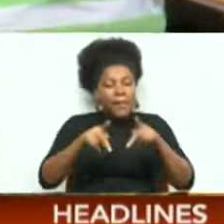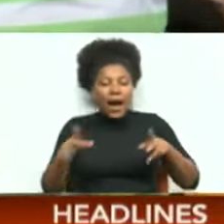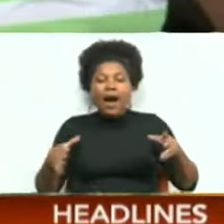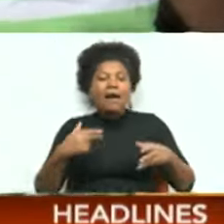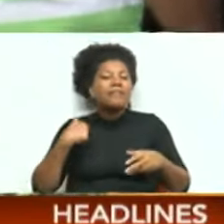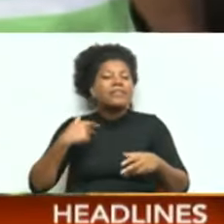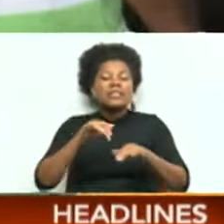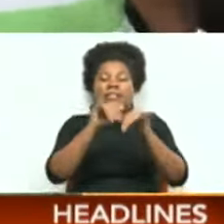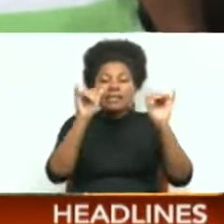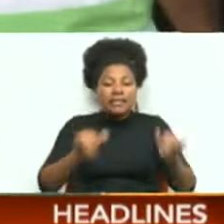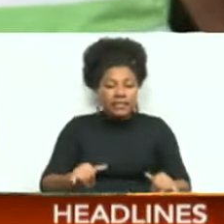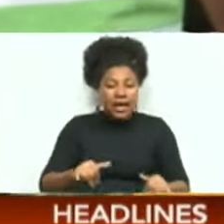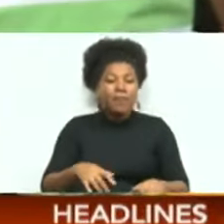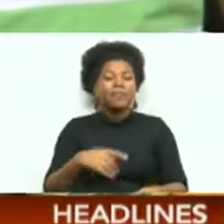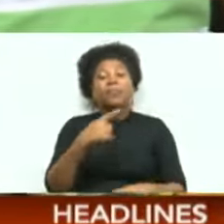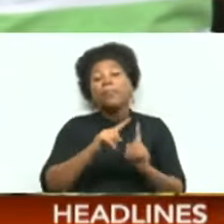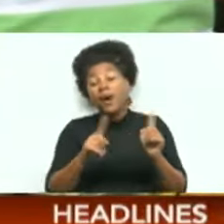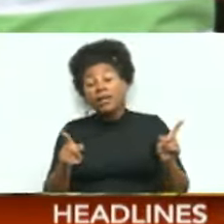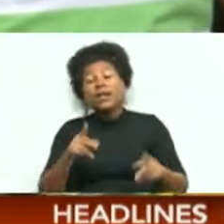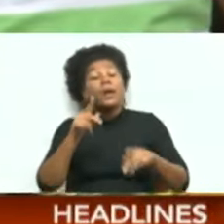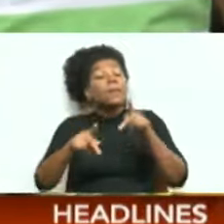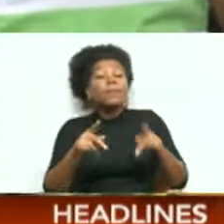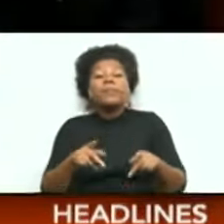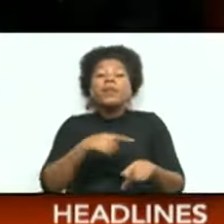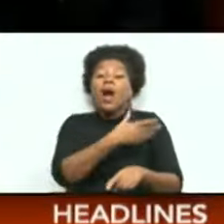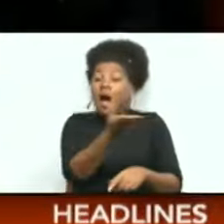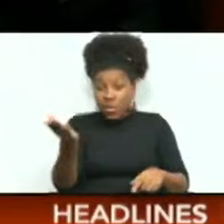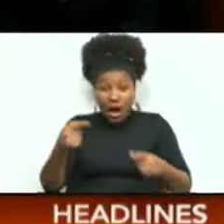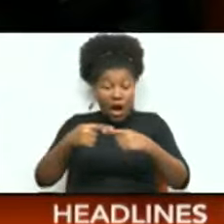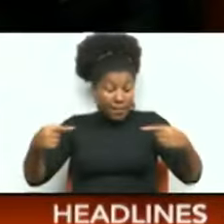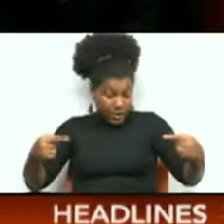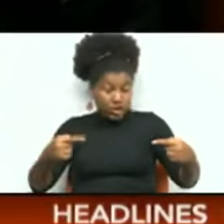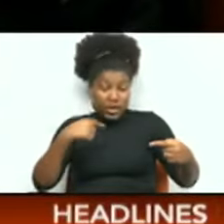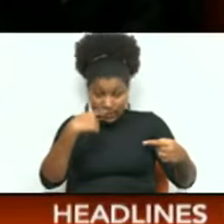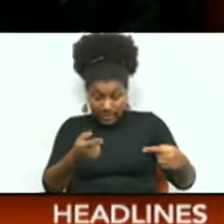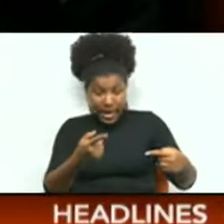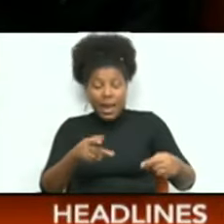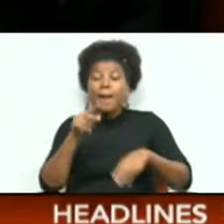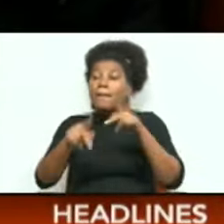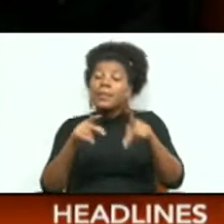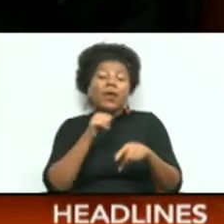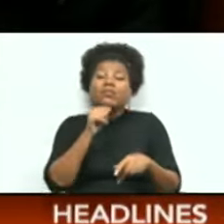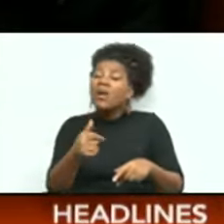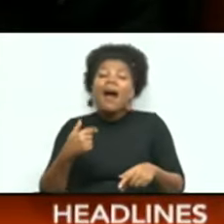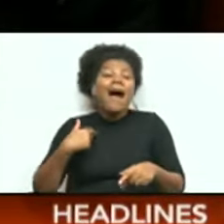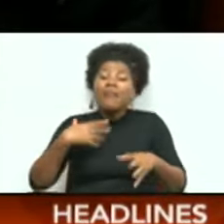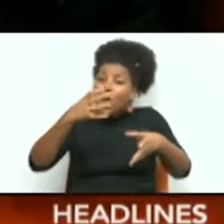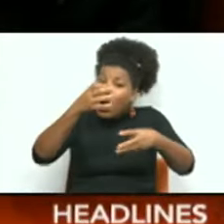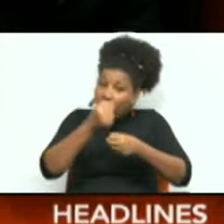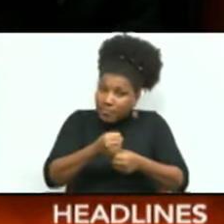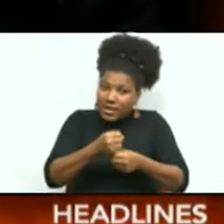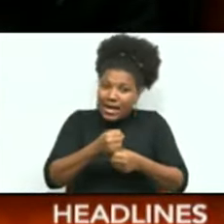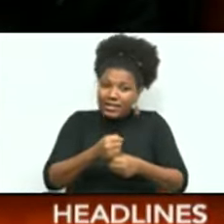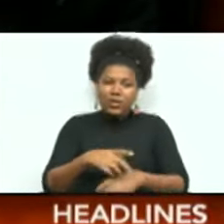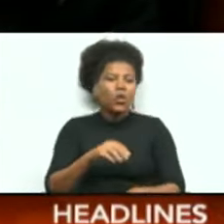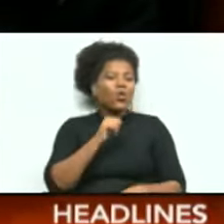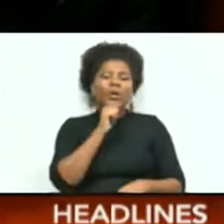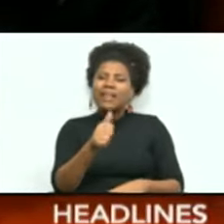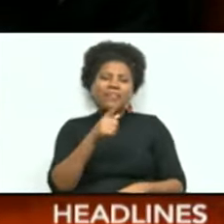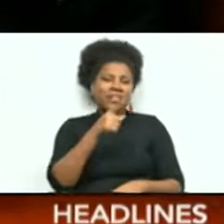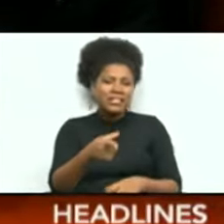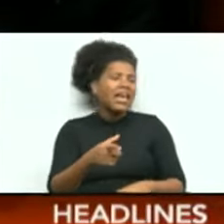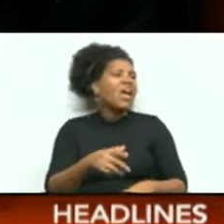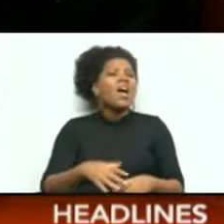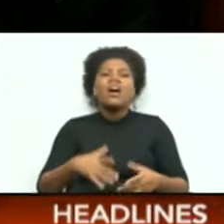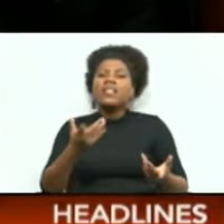said people do not have the same confidence in that process. We will never send a host of unqualified people to stand up and